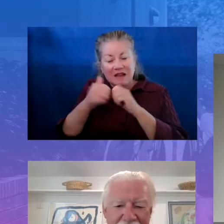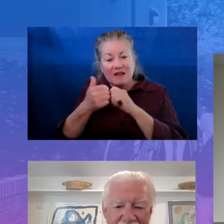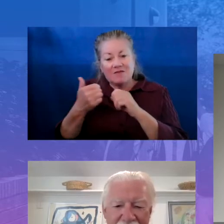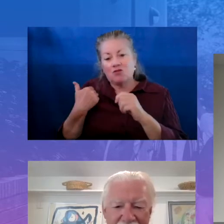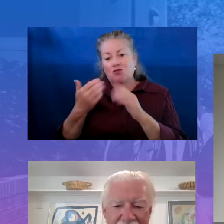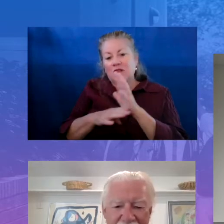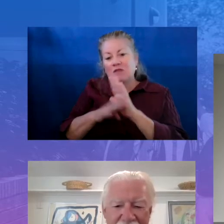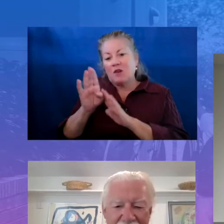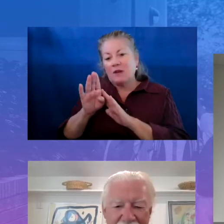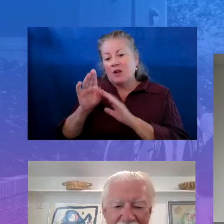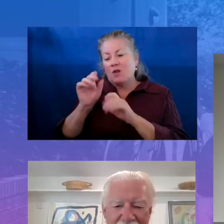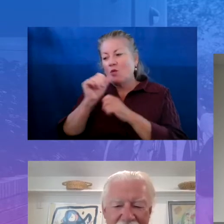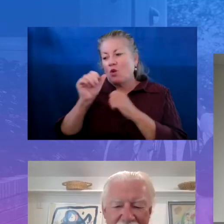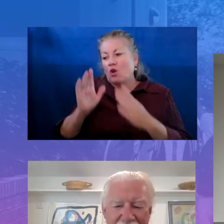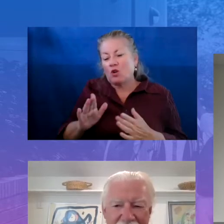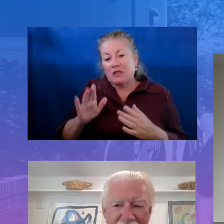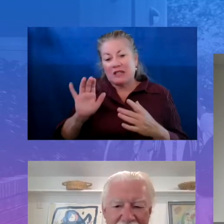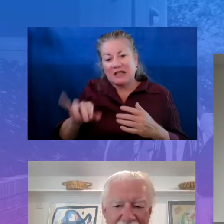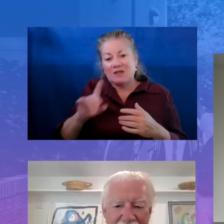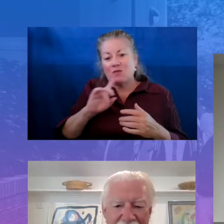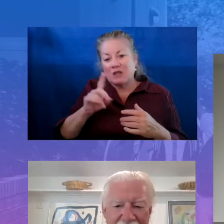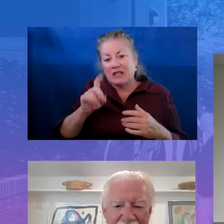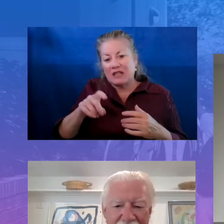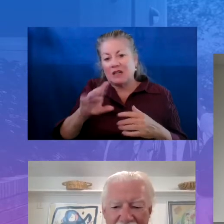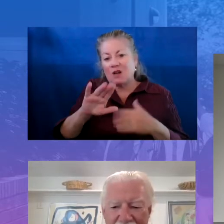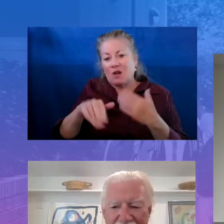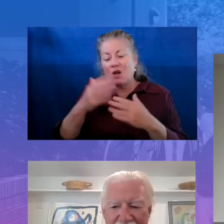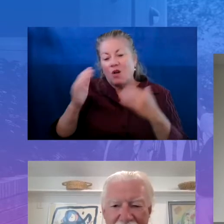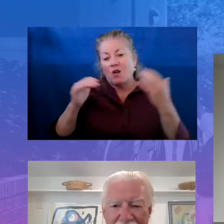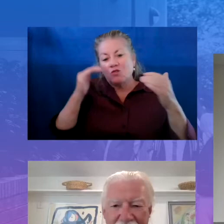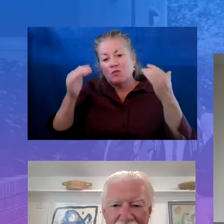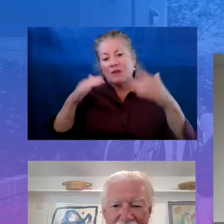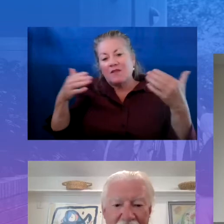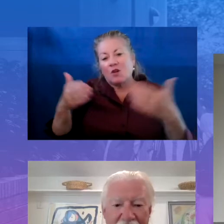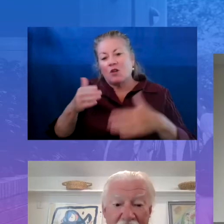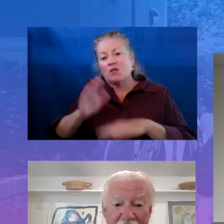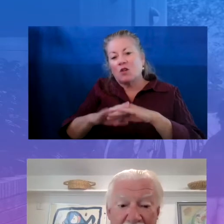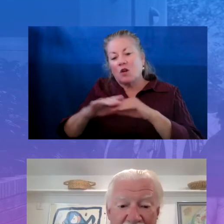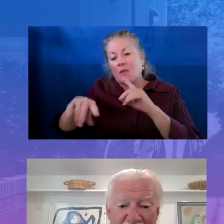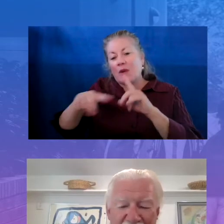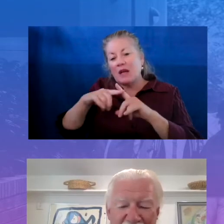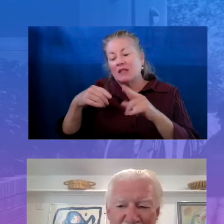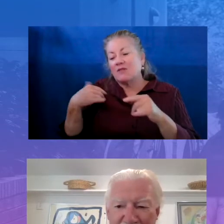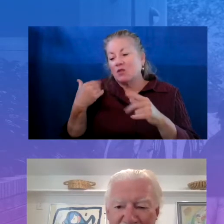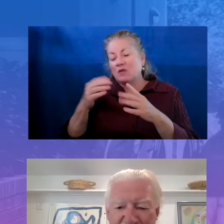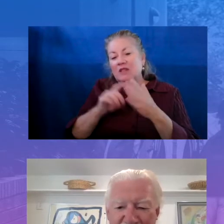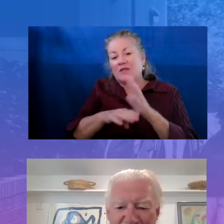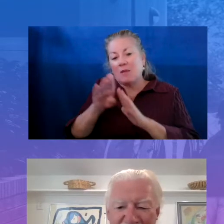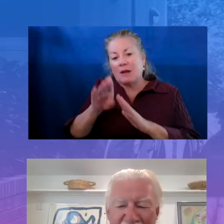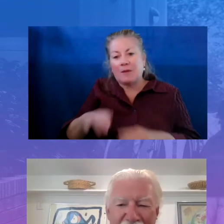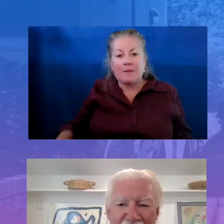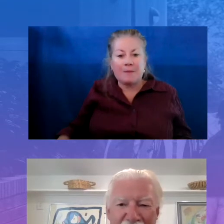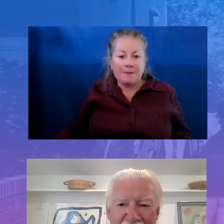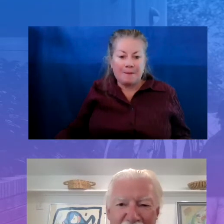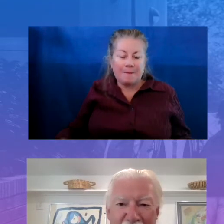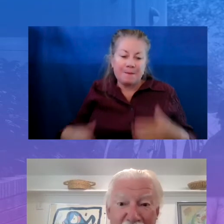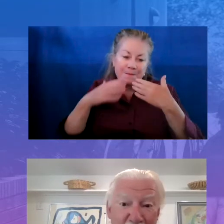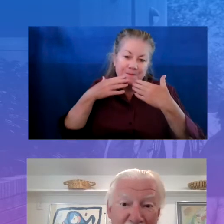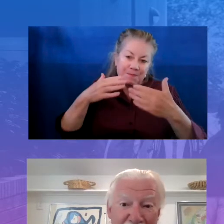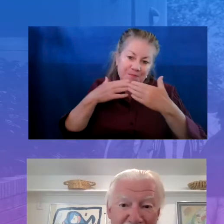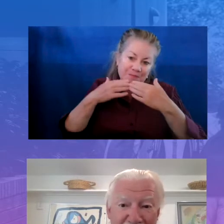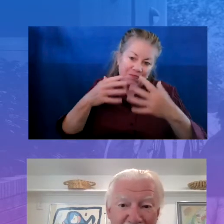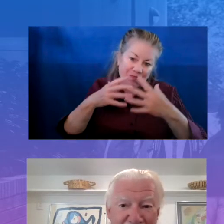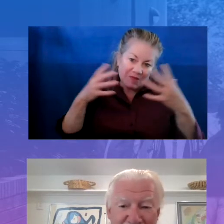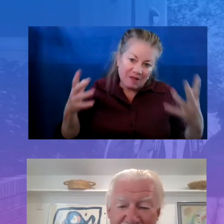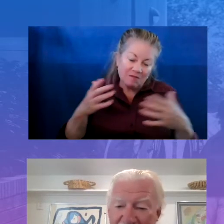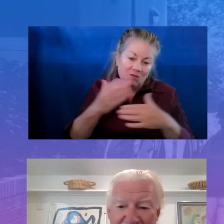That's what we really need is we need all adults to be focused on positive youth development. Thank you so much for sharing your very important